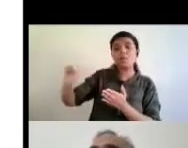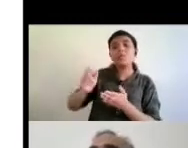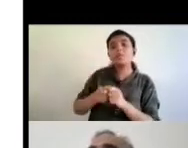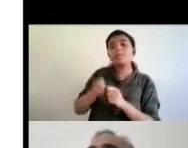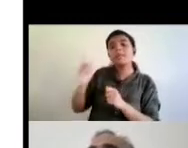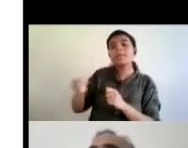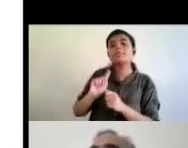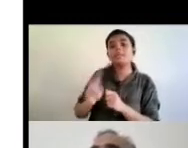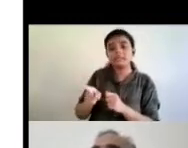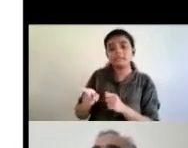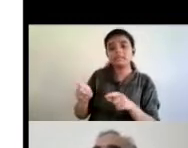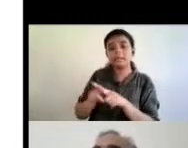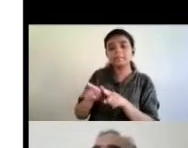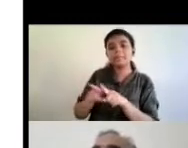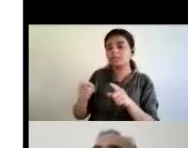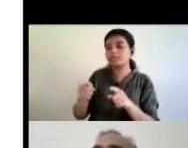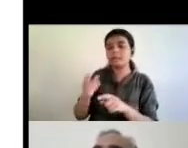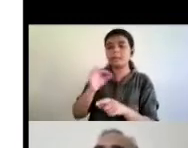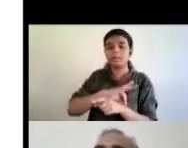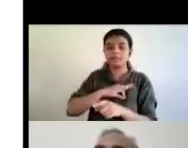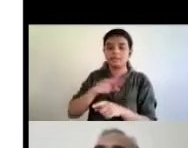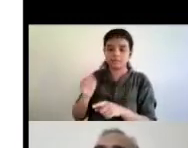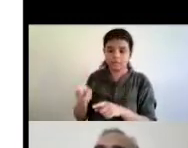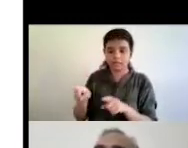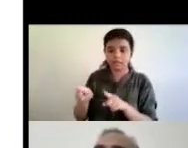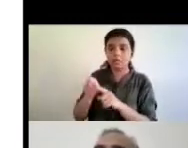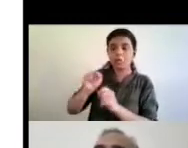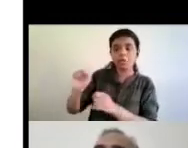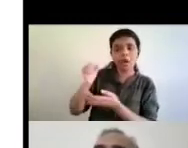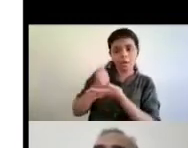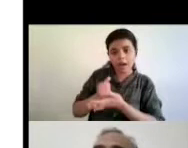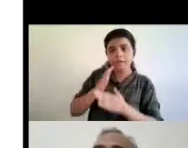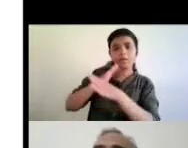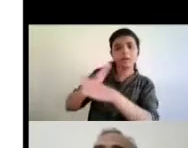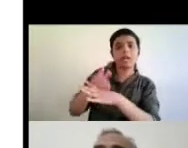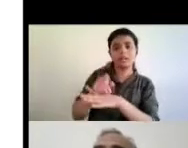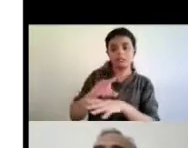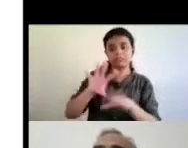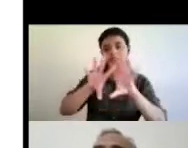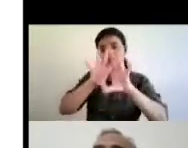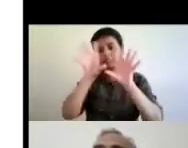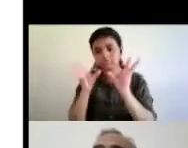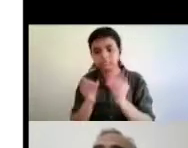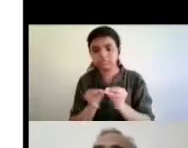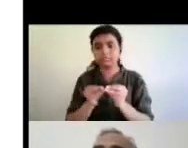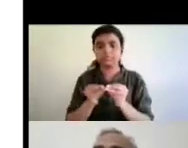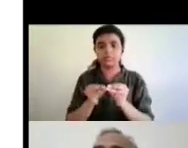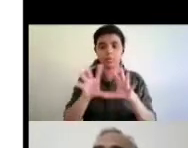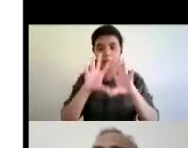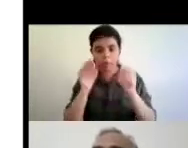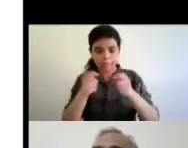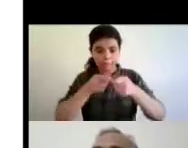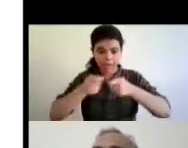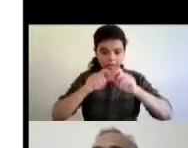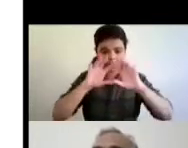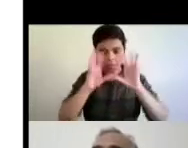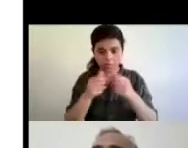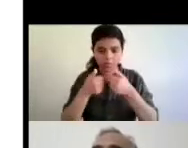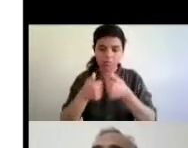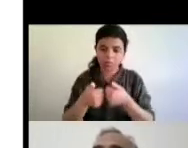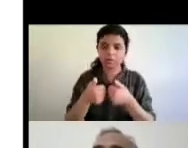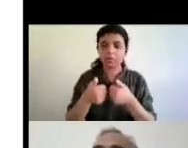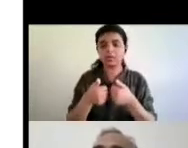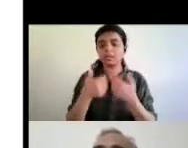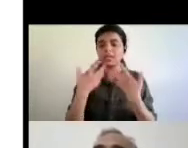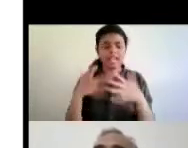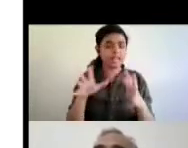uh required uh establishing a well-structured infrastructure uh in